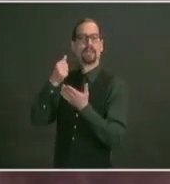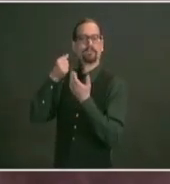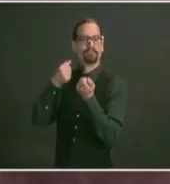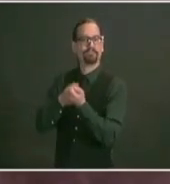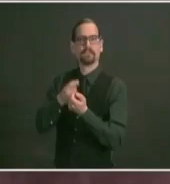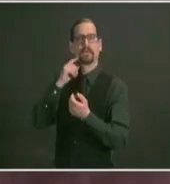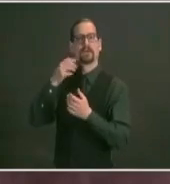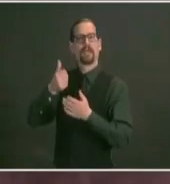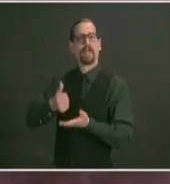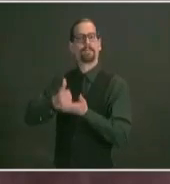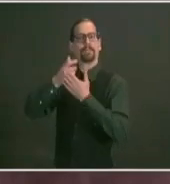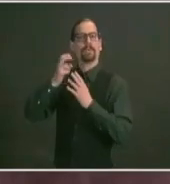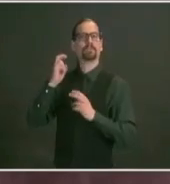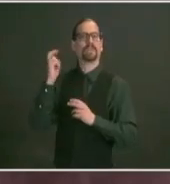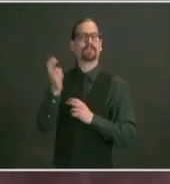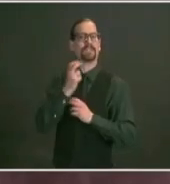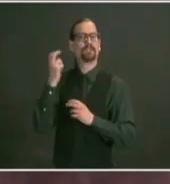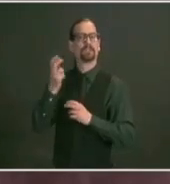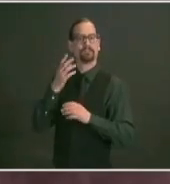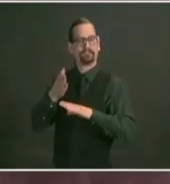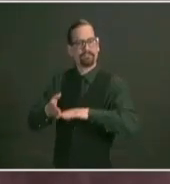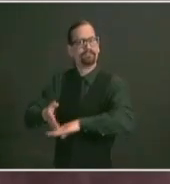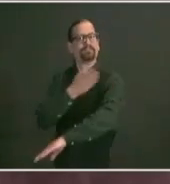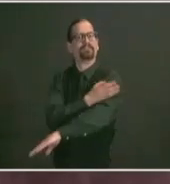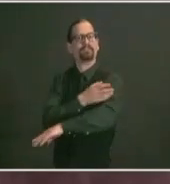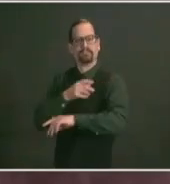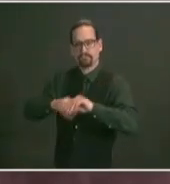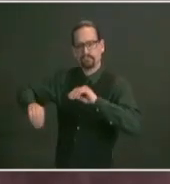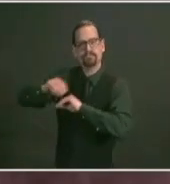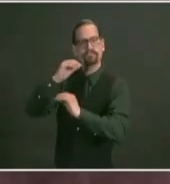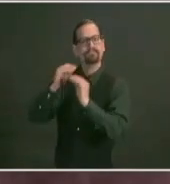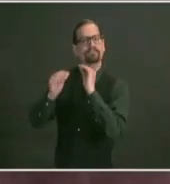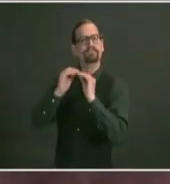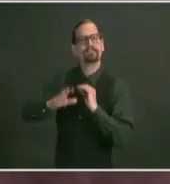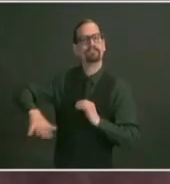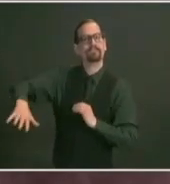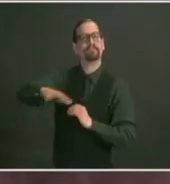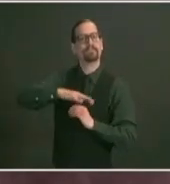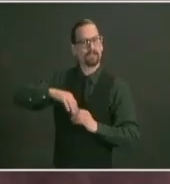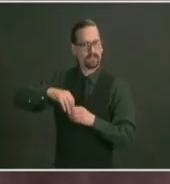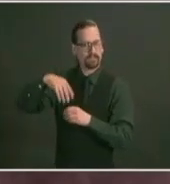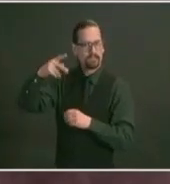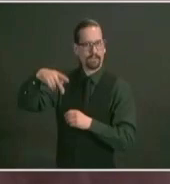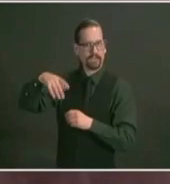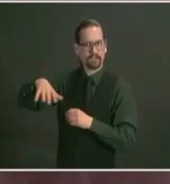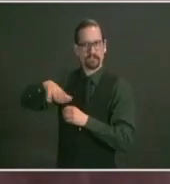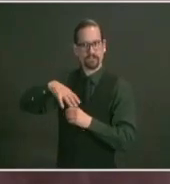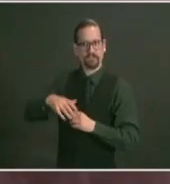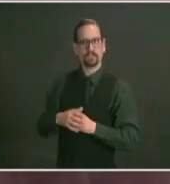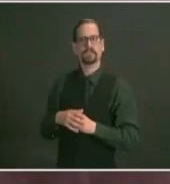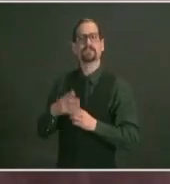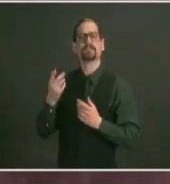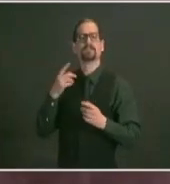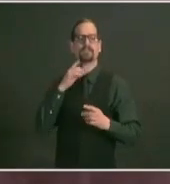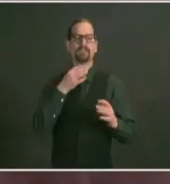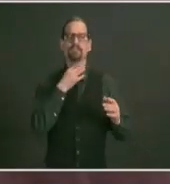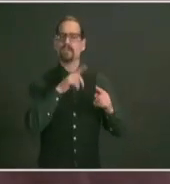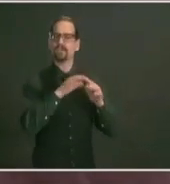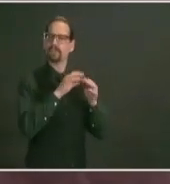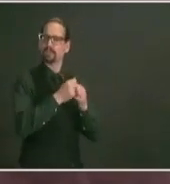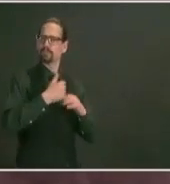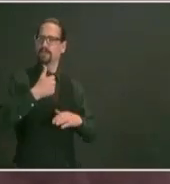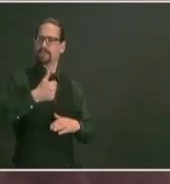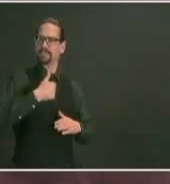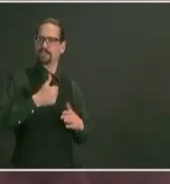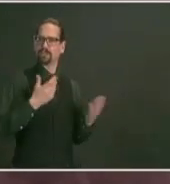to the issues that you just talked about right here but right out has refused to actually have any kind of public interaction with the riders or anybody